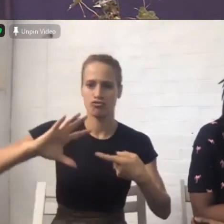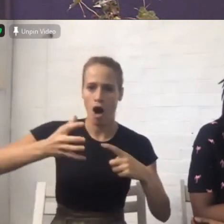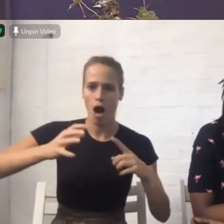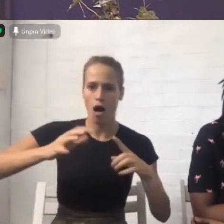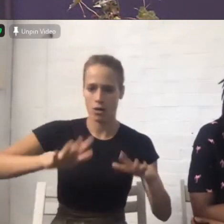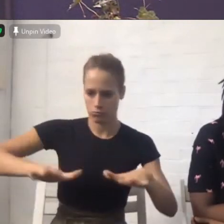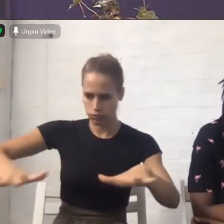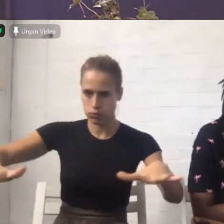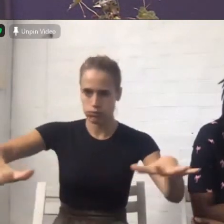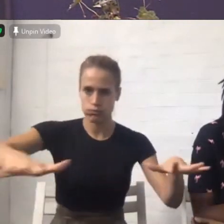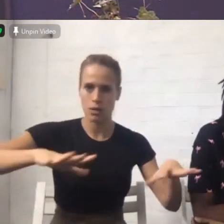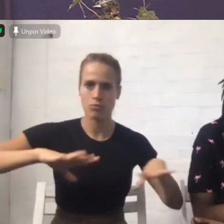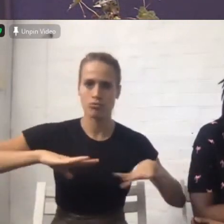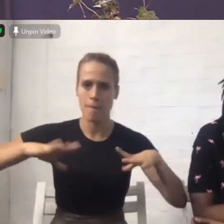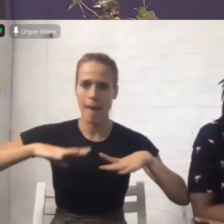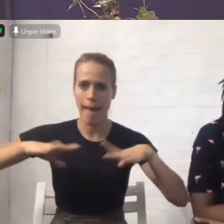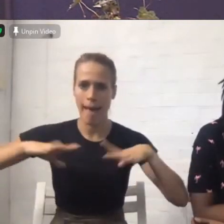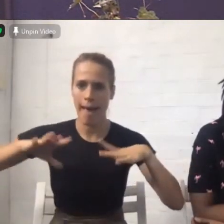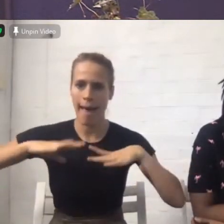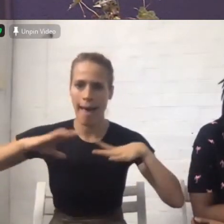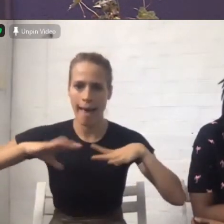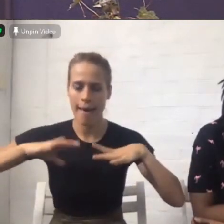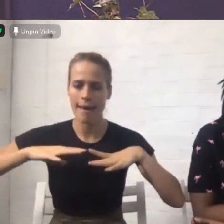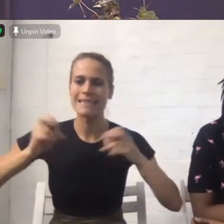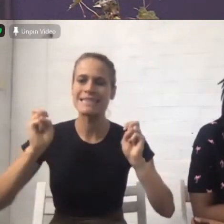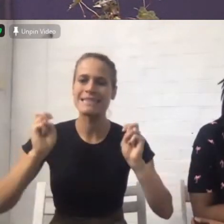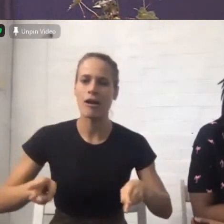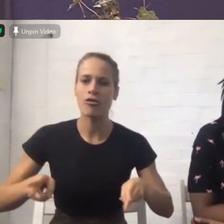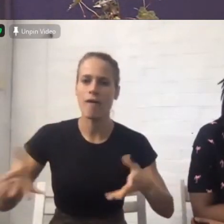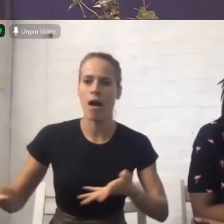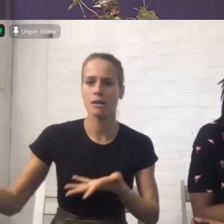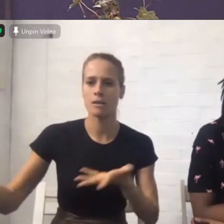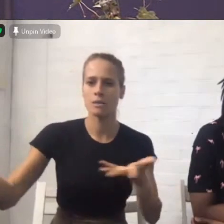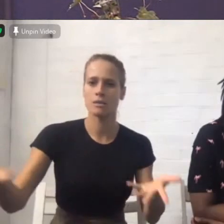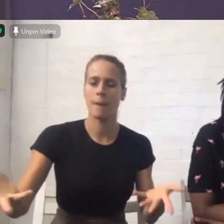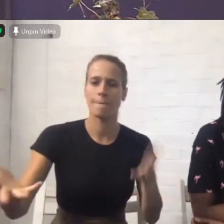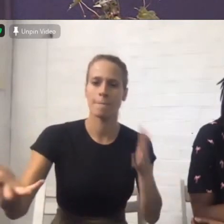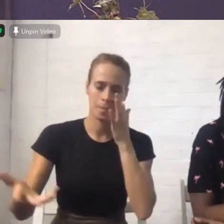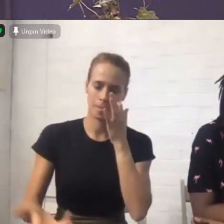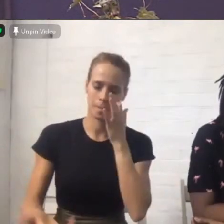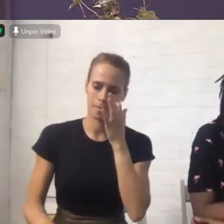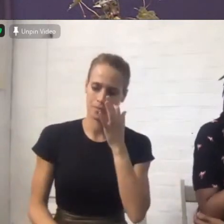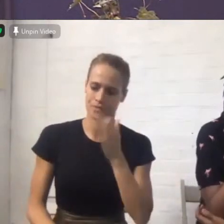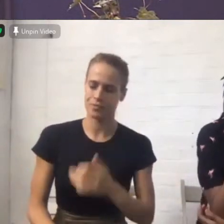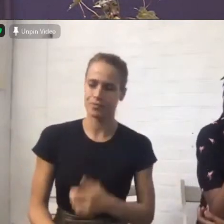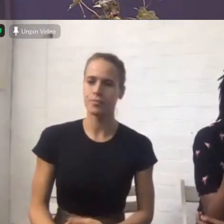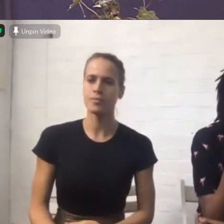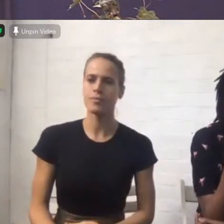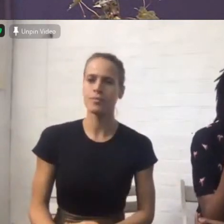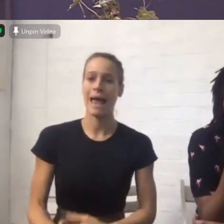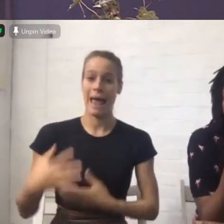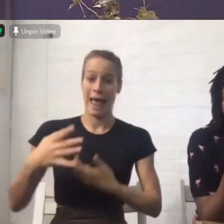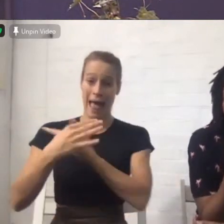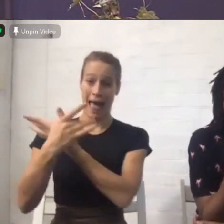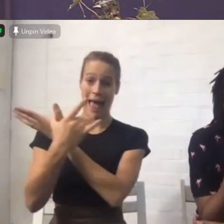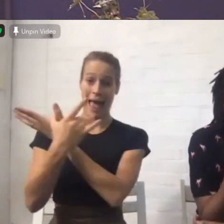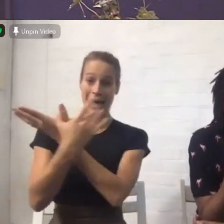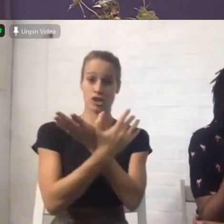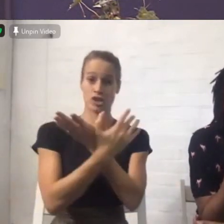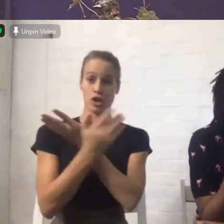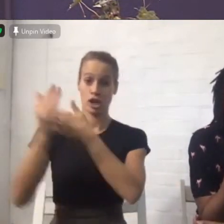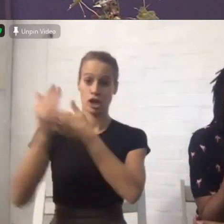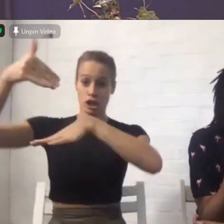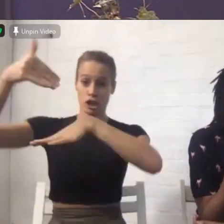out the end of his staff that was in his hand, touched the meat and the unleavened bread, and fire rose out of the rock and consumed the meat